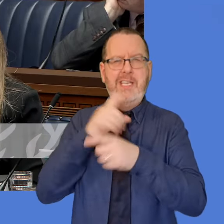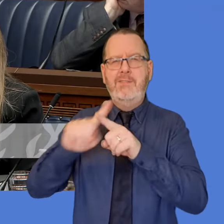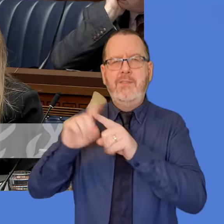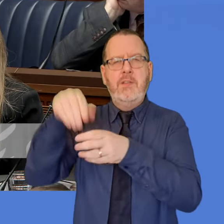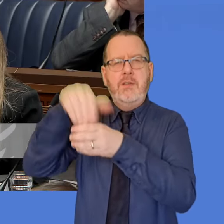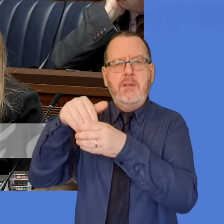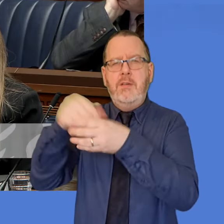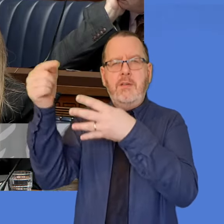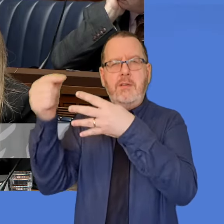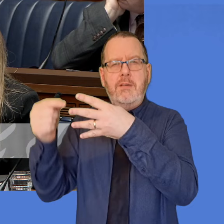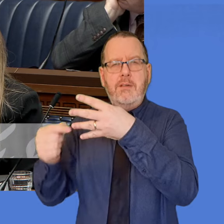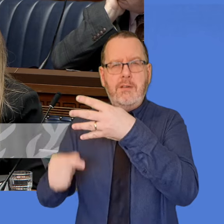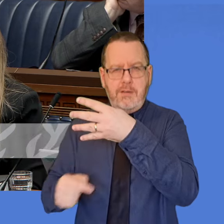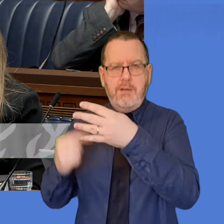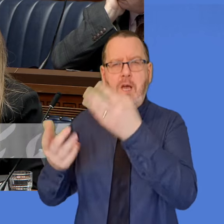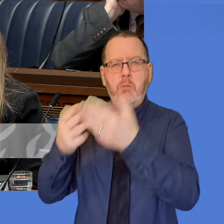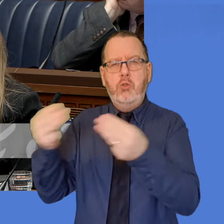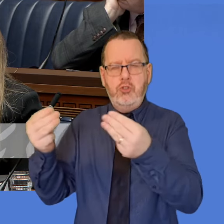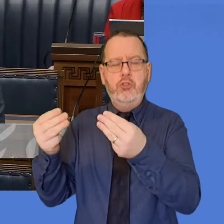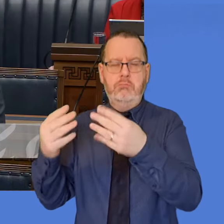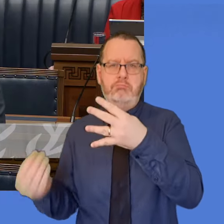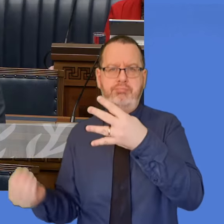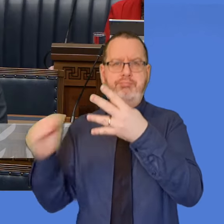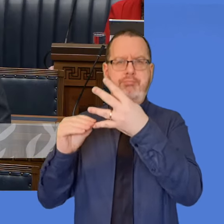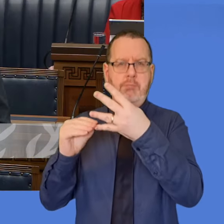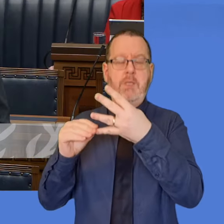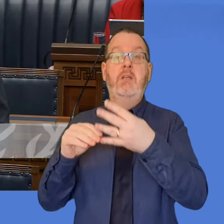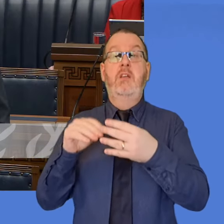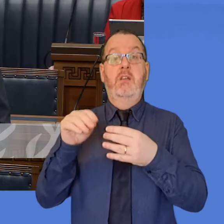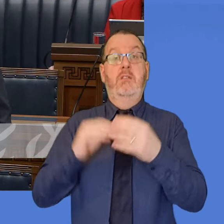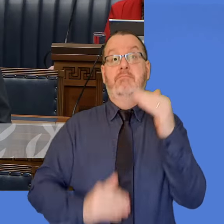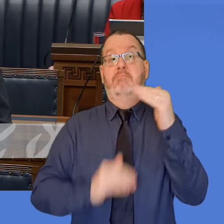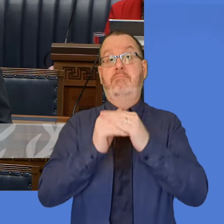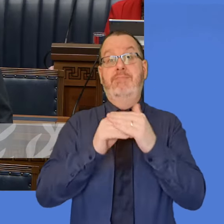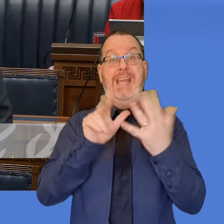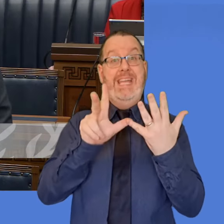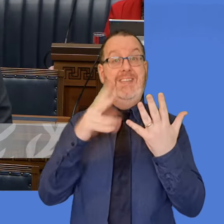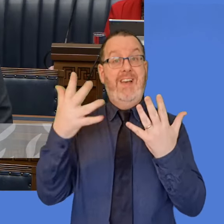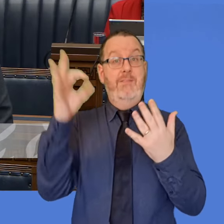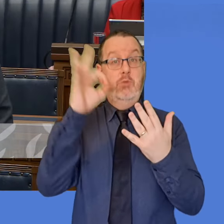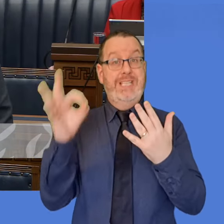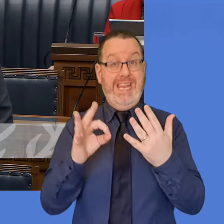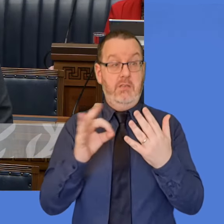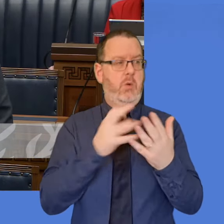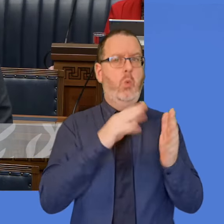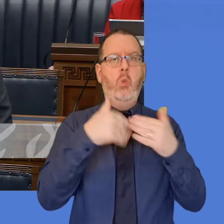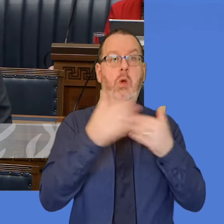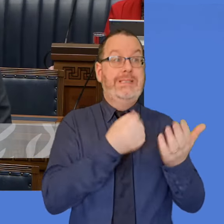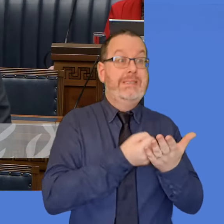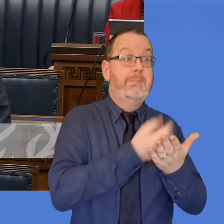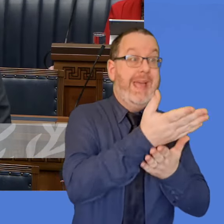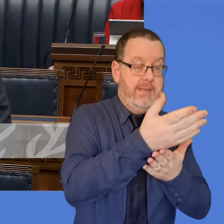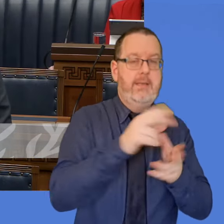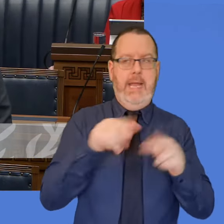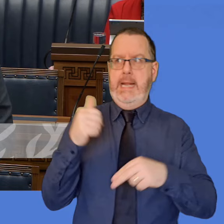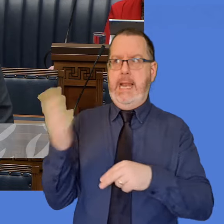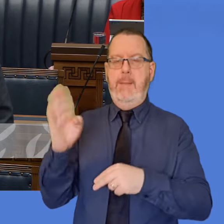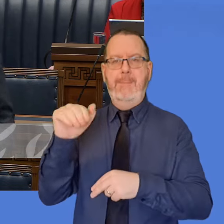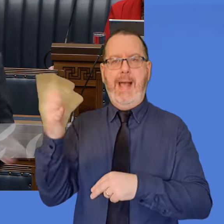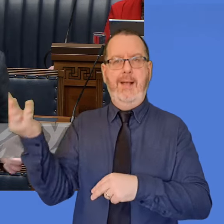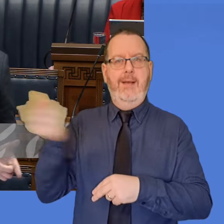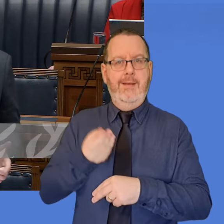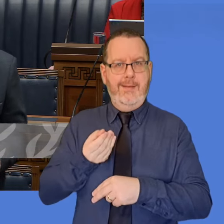benefit award and this can provide help with up to 85% reimbursement of eligible amount of the customer claims.